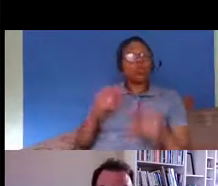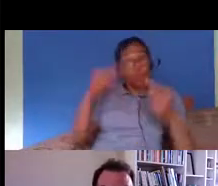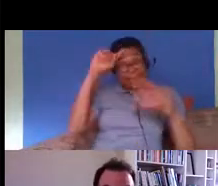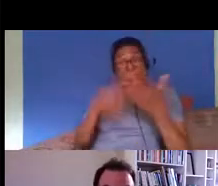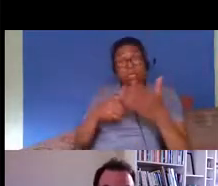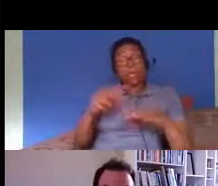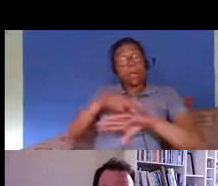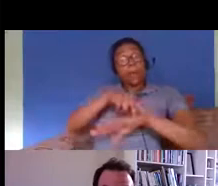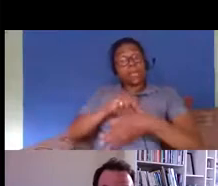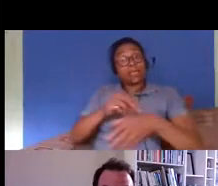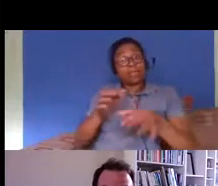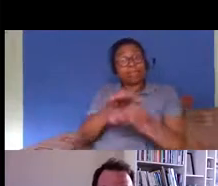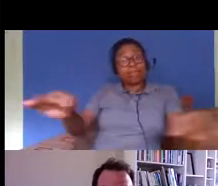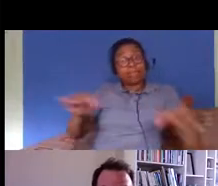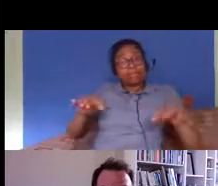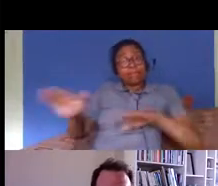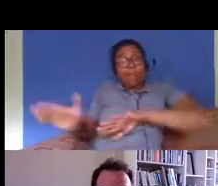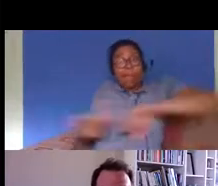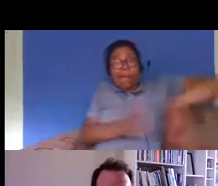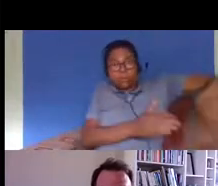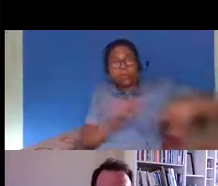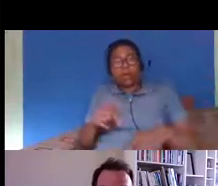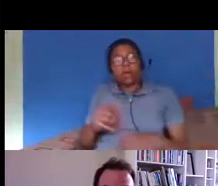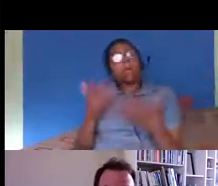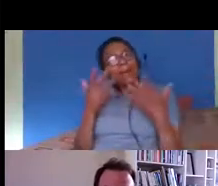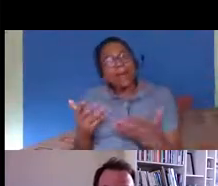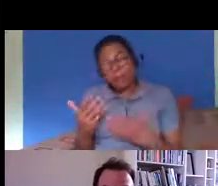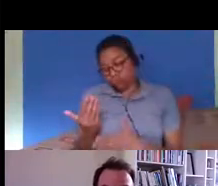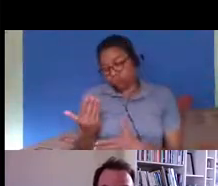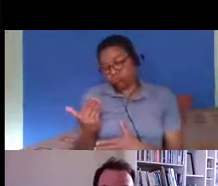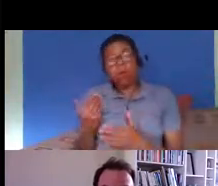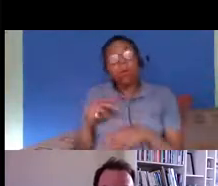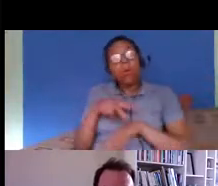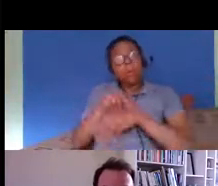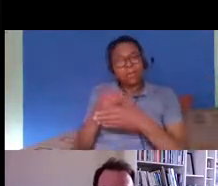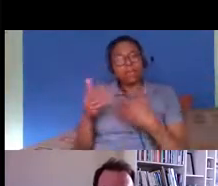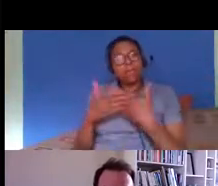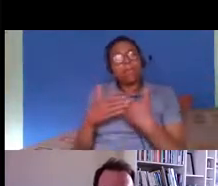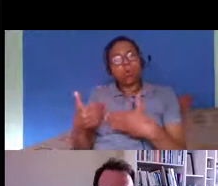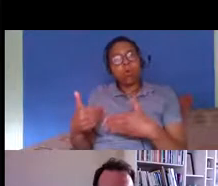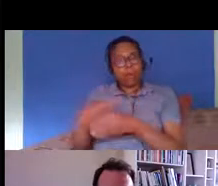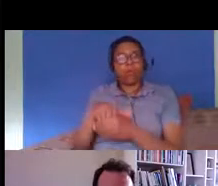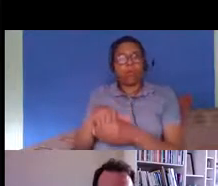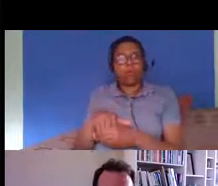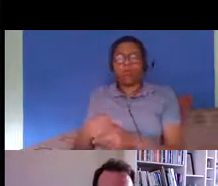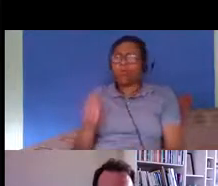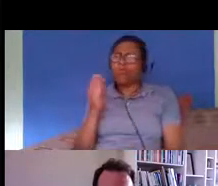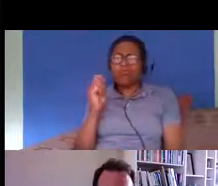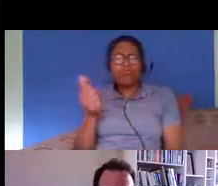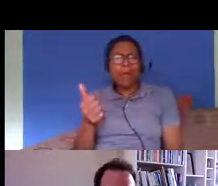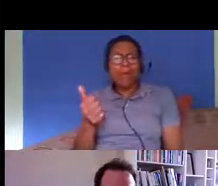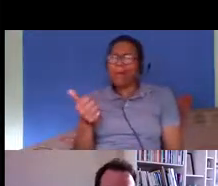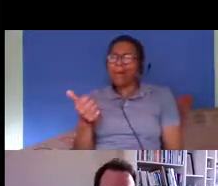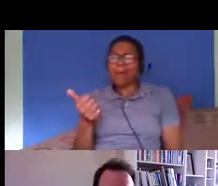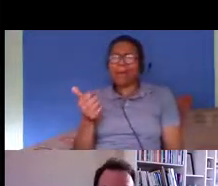has changed over the last few years so the police have become more actively involved there are very few prosecutions for immigration offenses